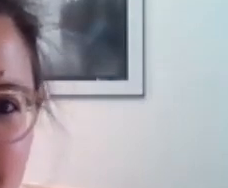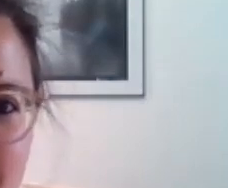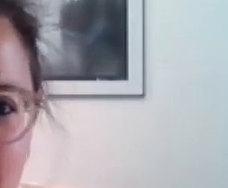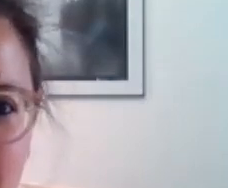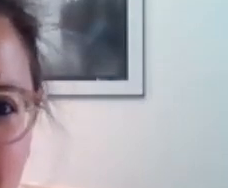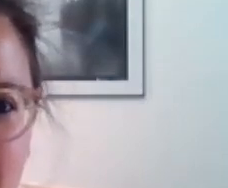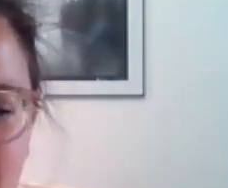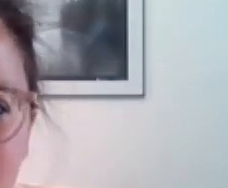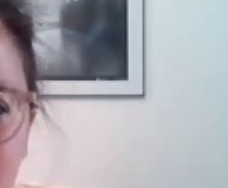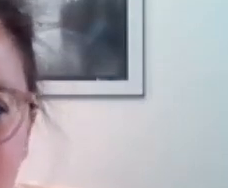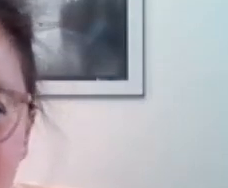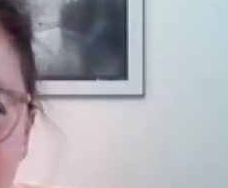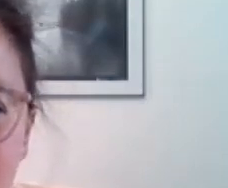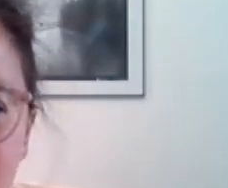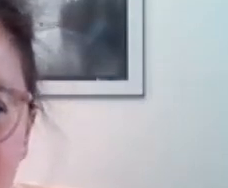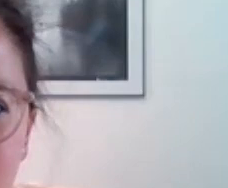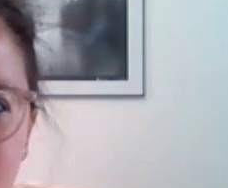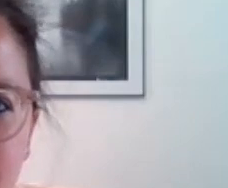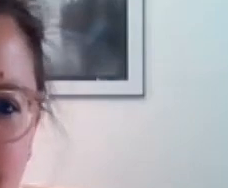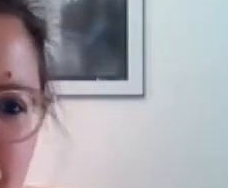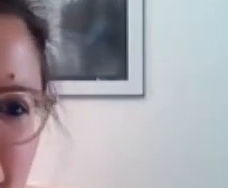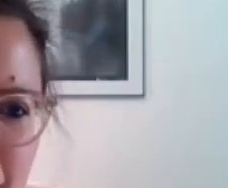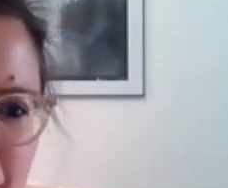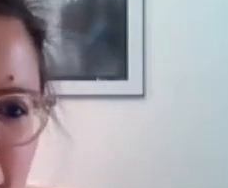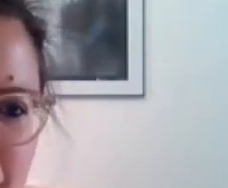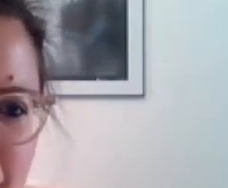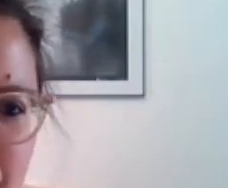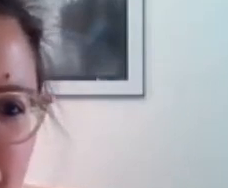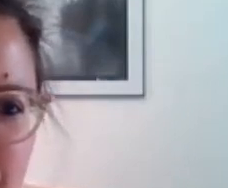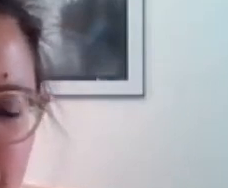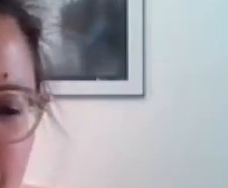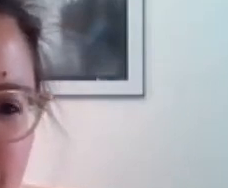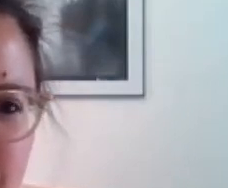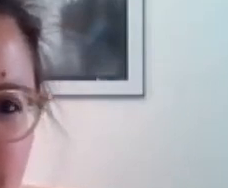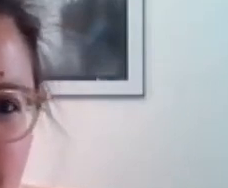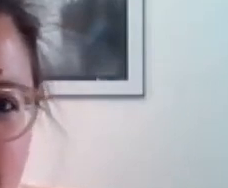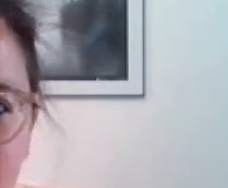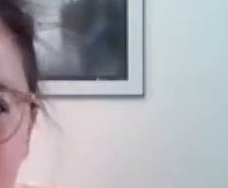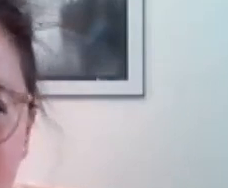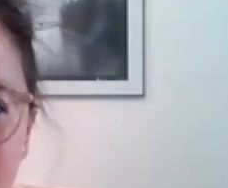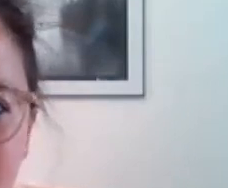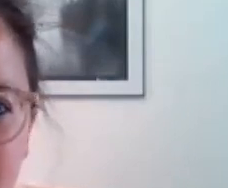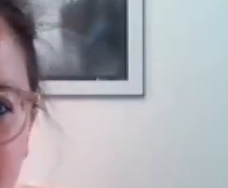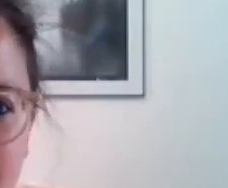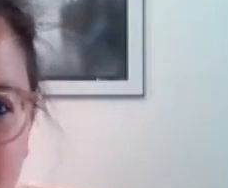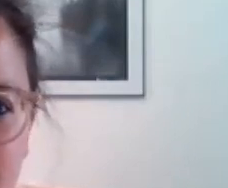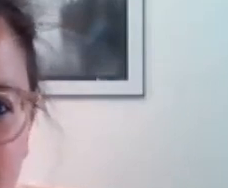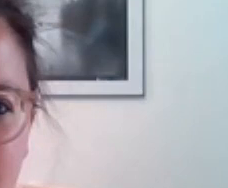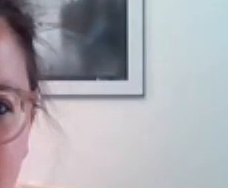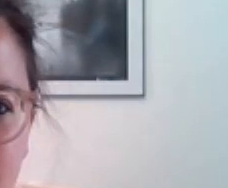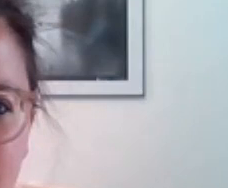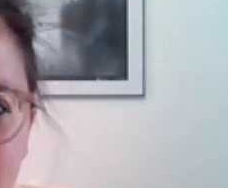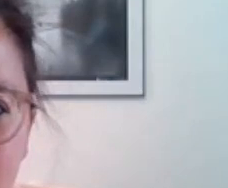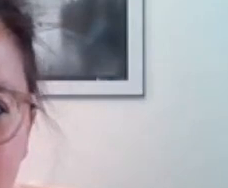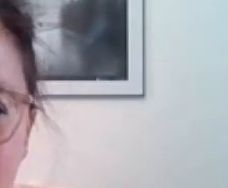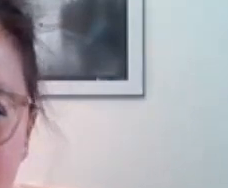Yes, exactly. Maybe Vasiliki would like to wrap it up the end again. Sorry, apologies. don't know about that. No,